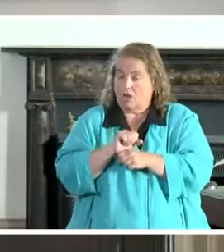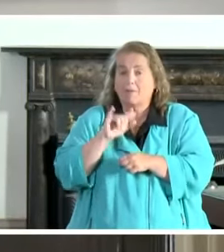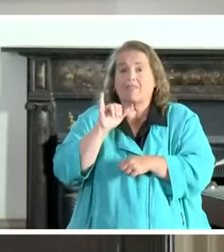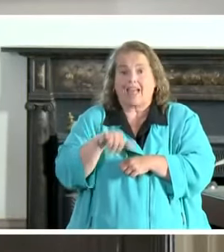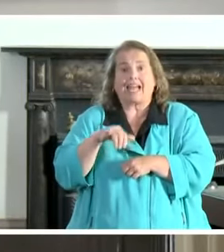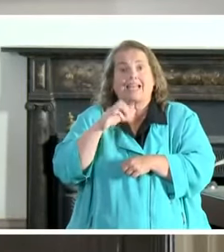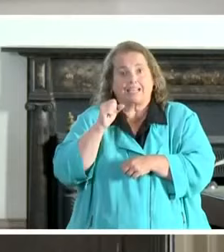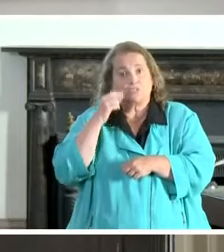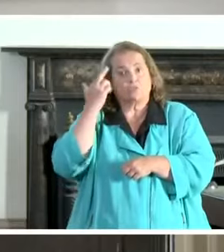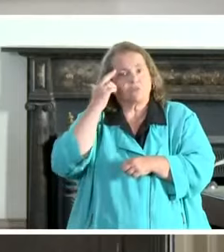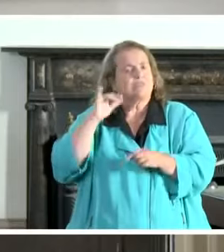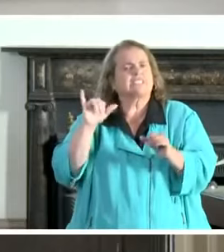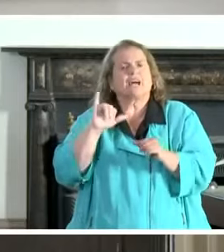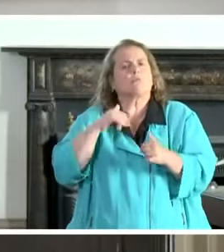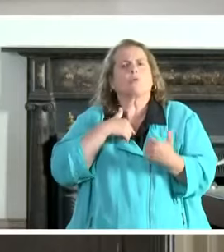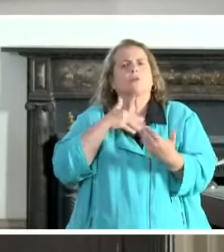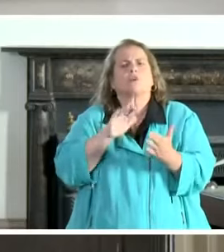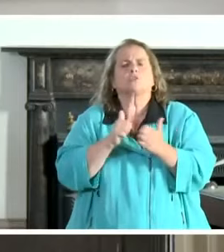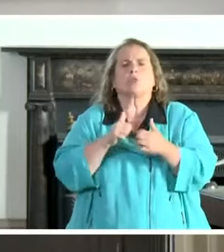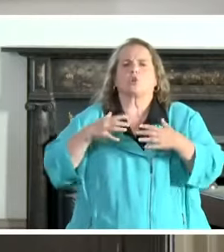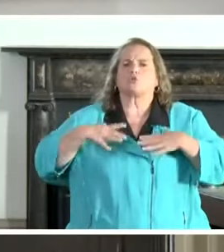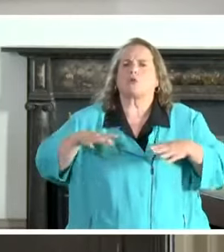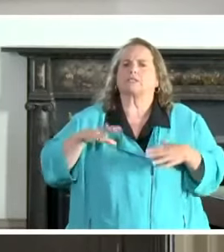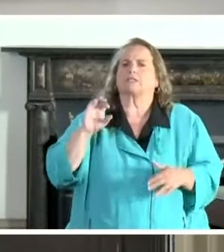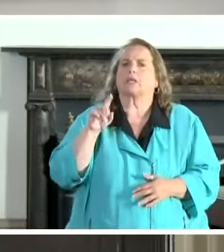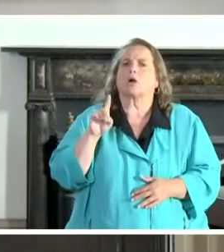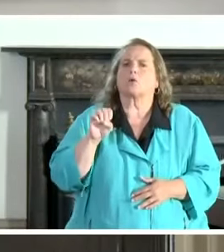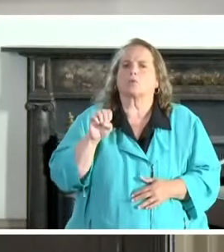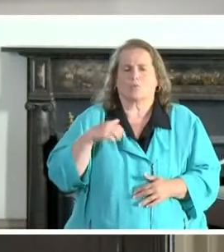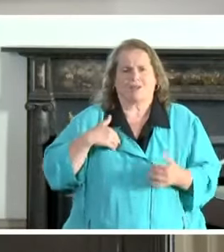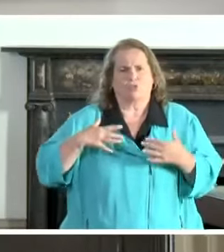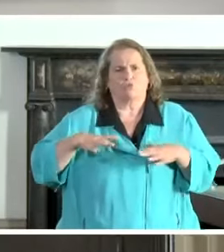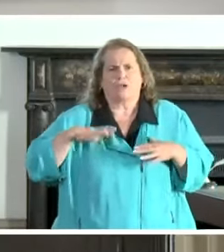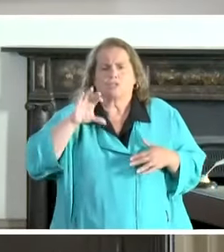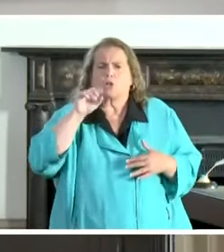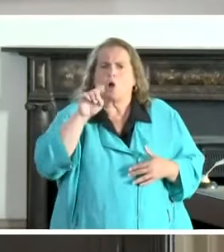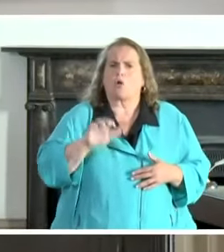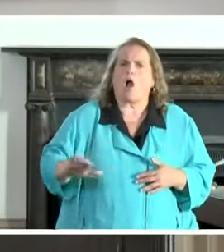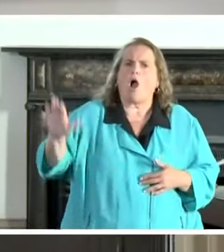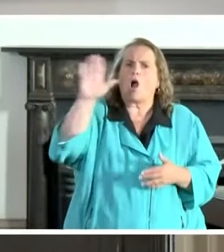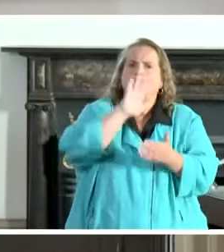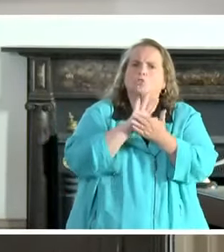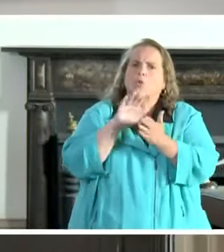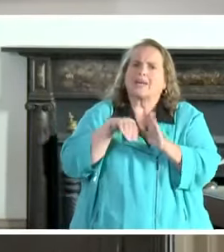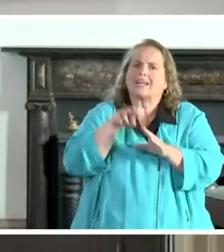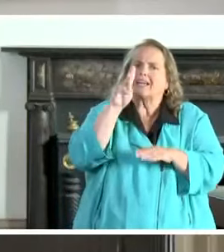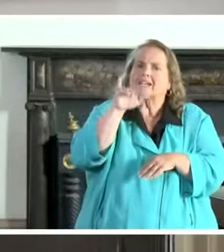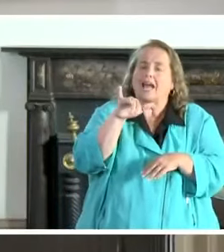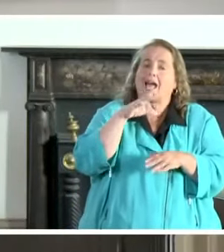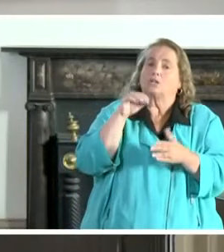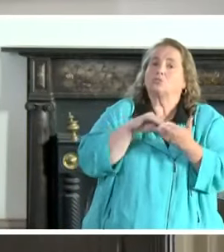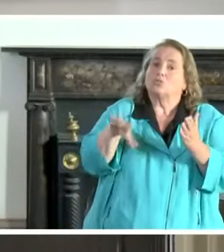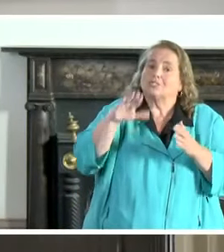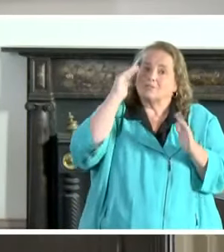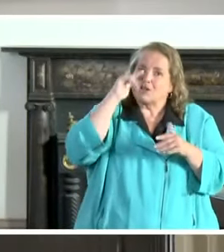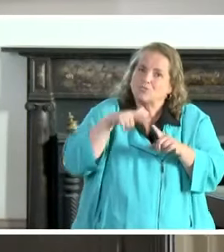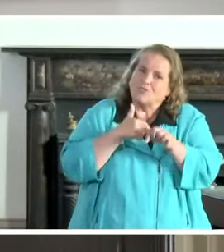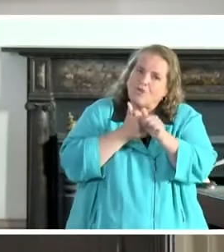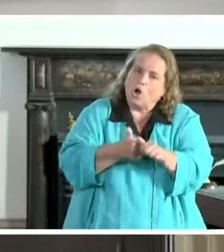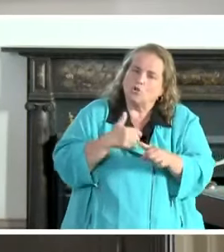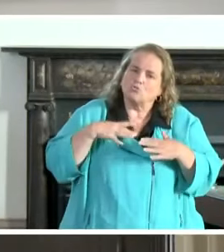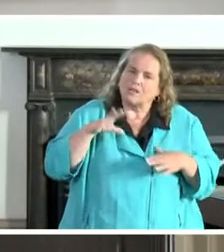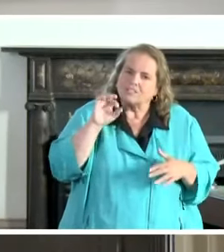to a dress code. You know, we have dress codes in every school across Kentucky, and students are expected to abide by those rules.